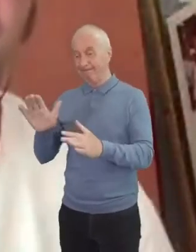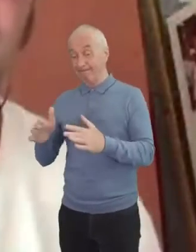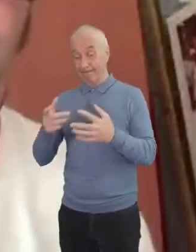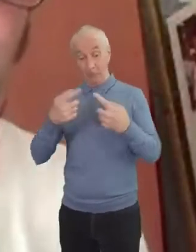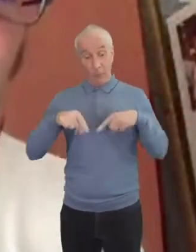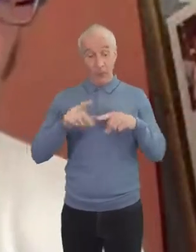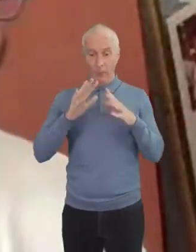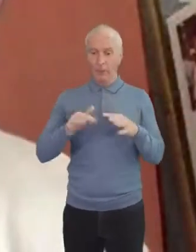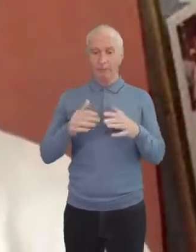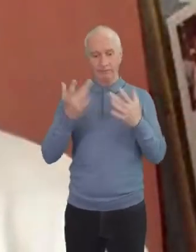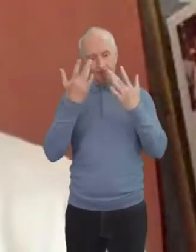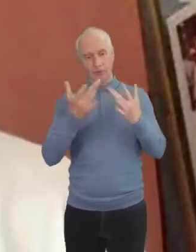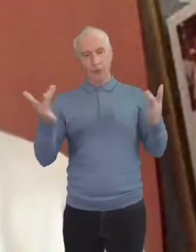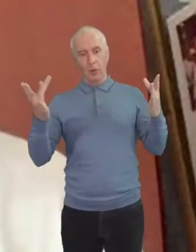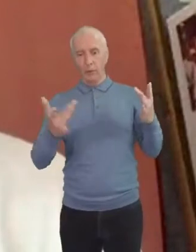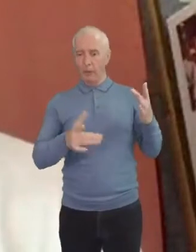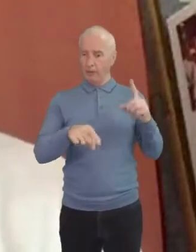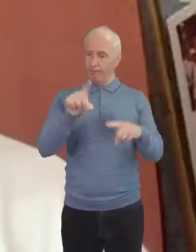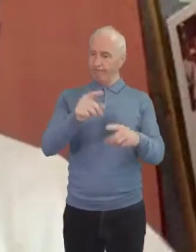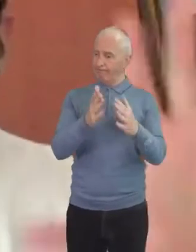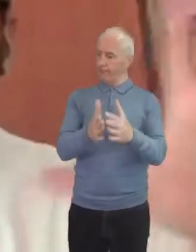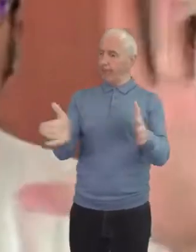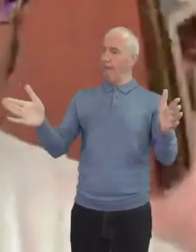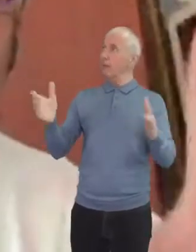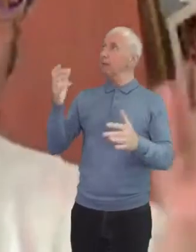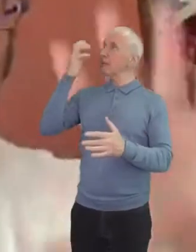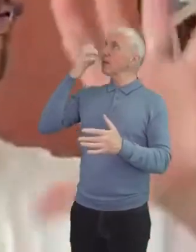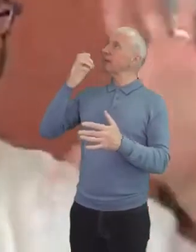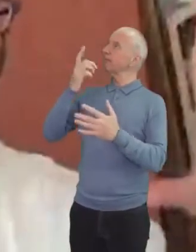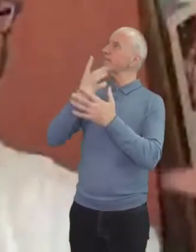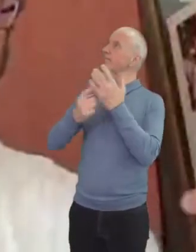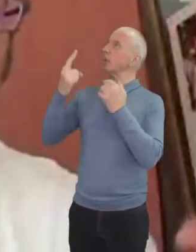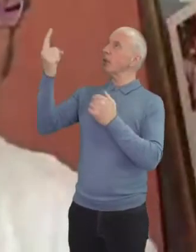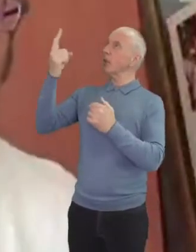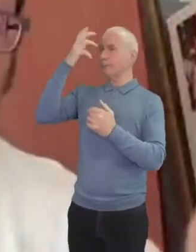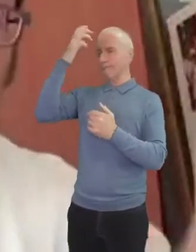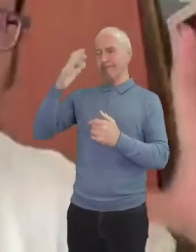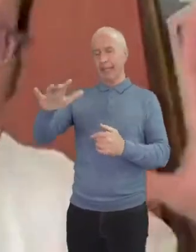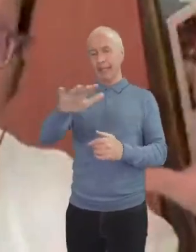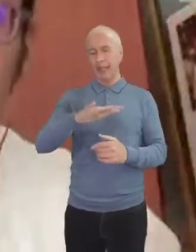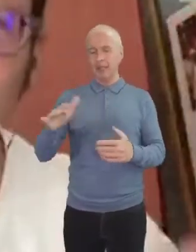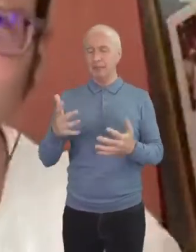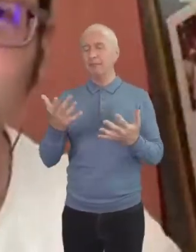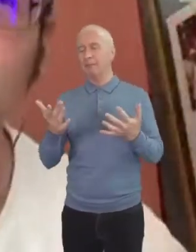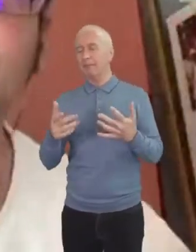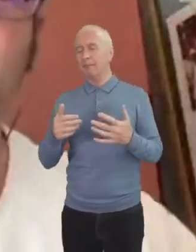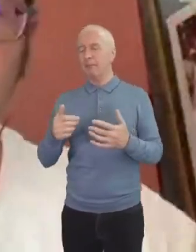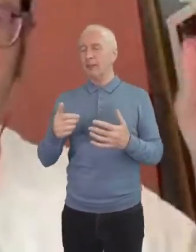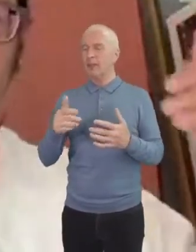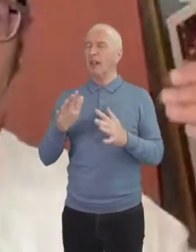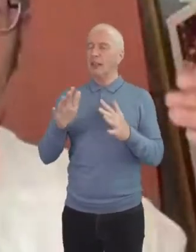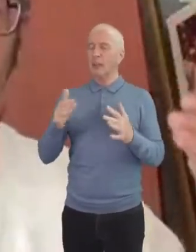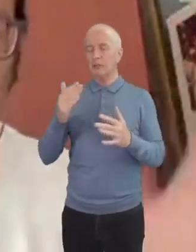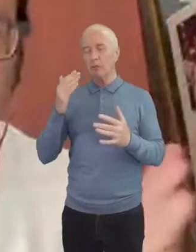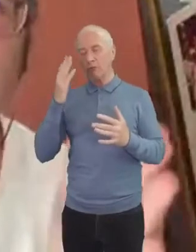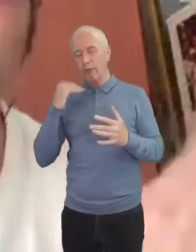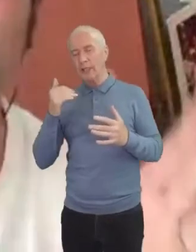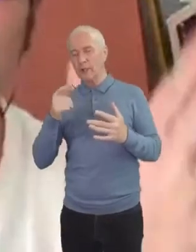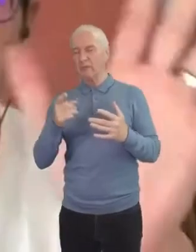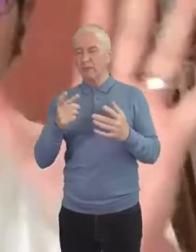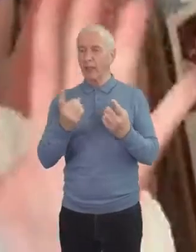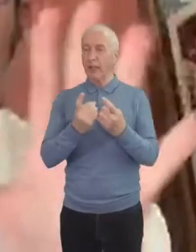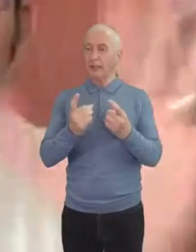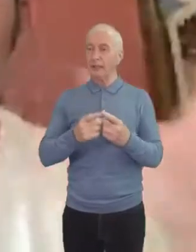the diversity of god's kingdom and it's not just a racial thing but i think particularly in our our especially in the u.s right now the